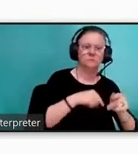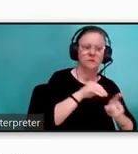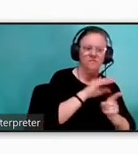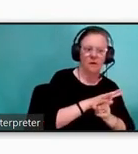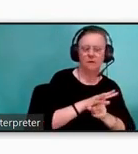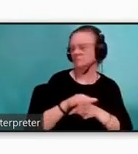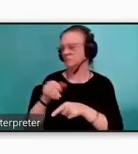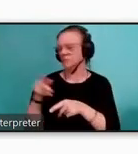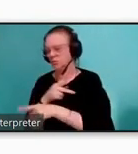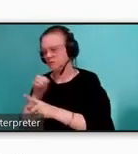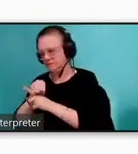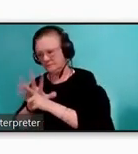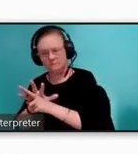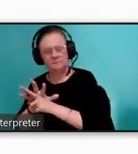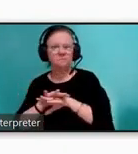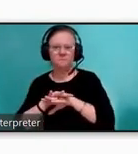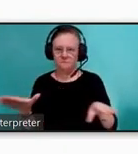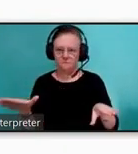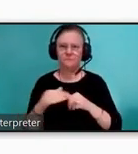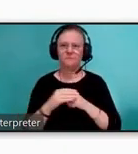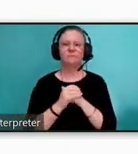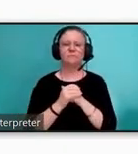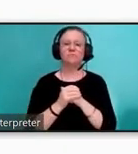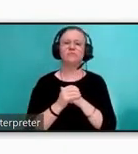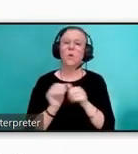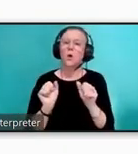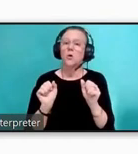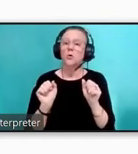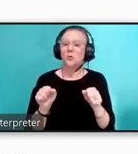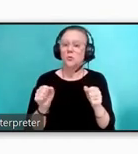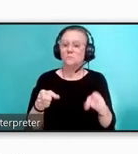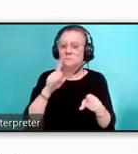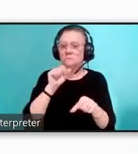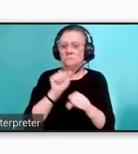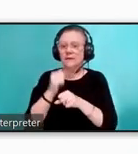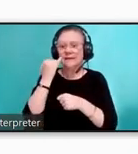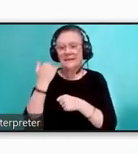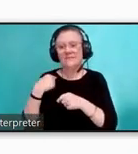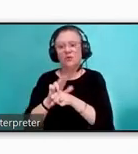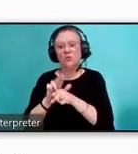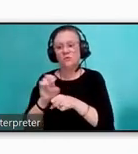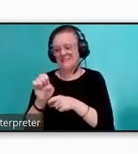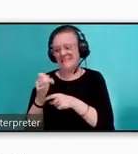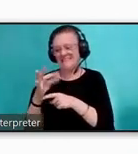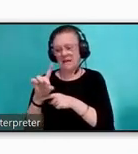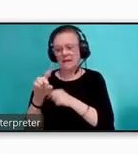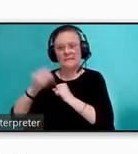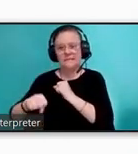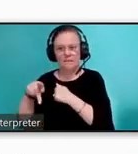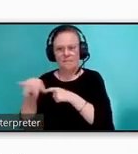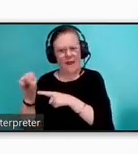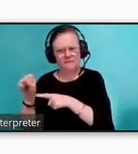A disparate impact or disproportionate burden could have occurred for those who use extended passes. However,